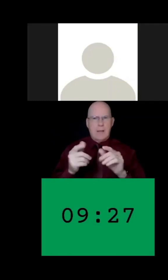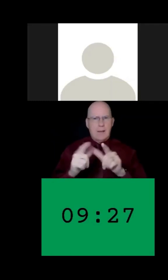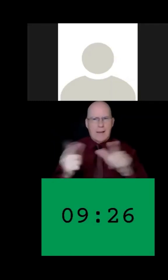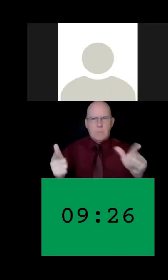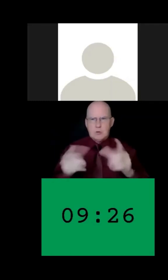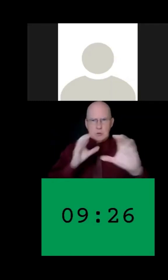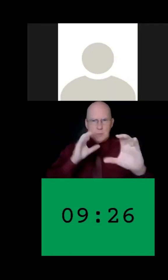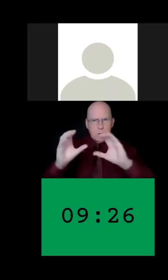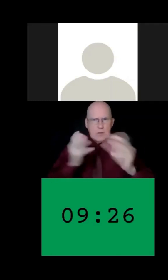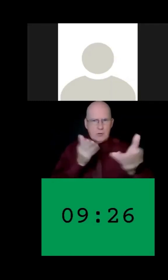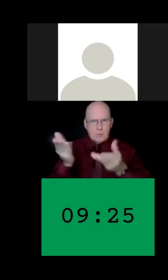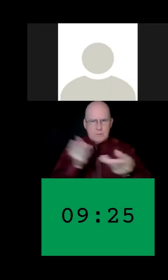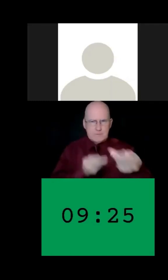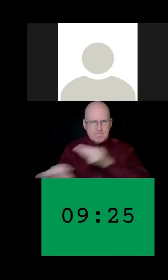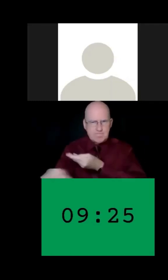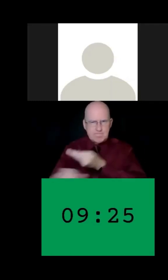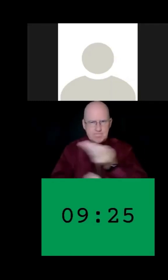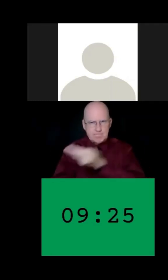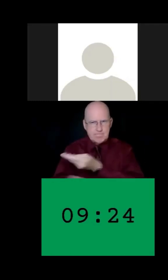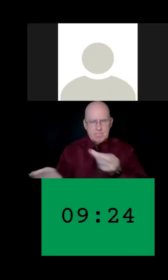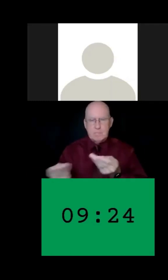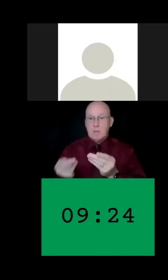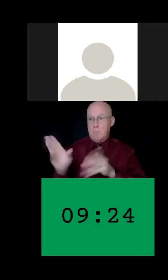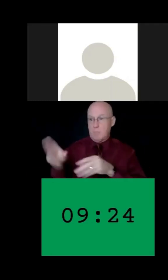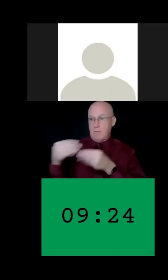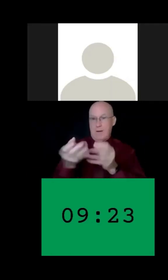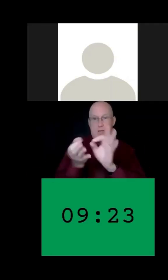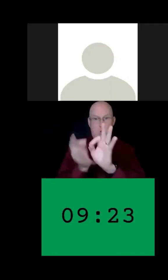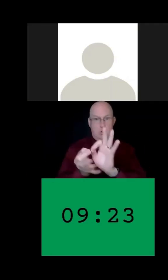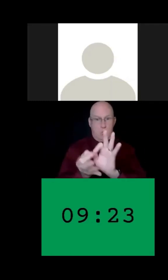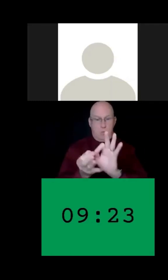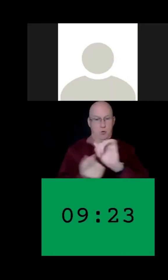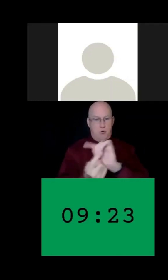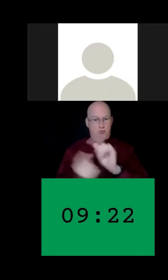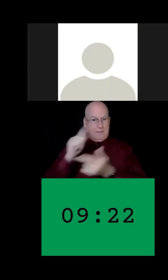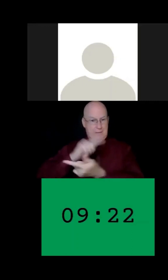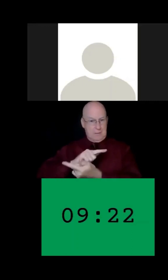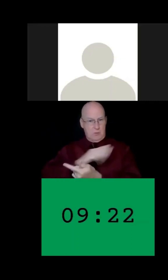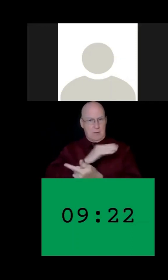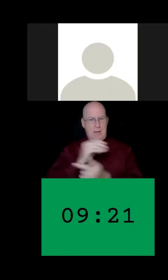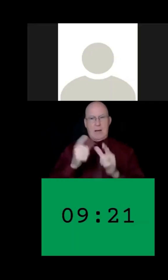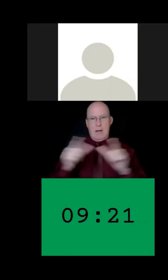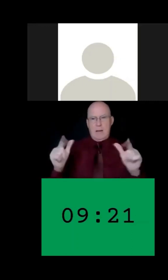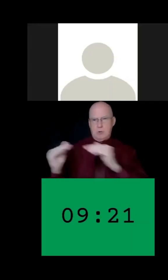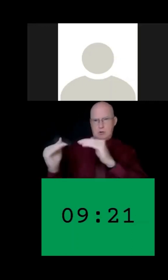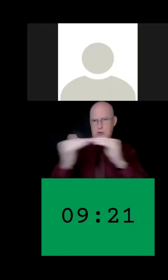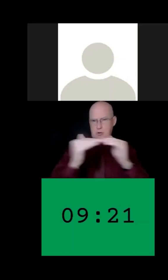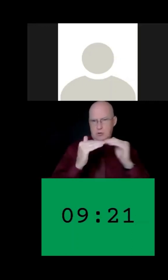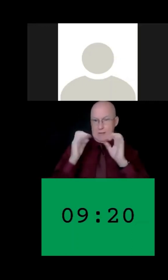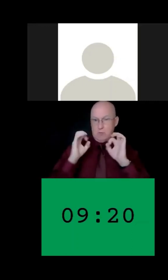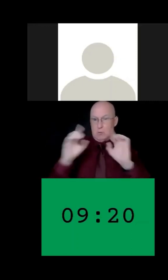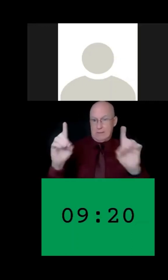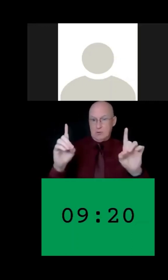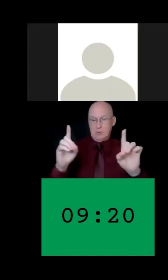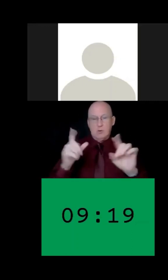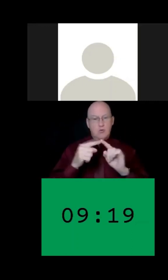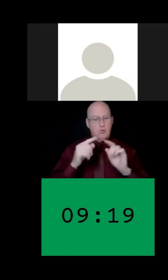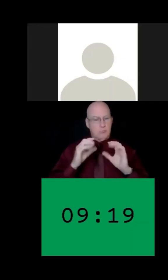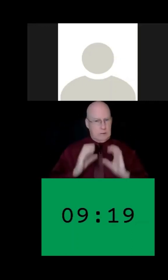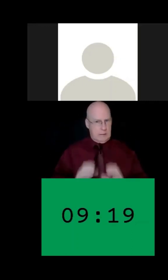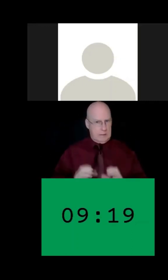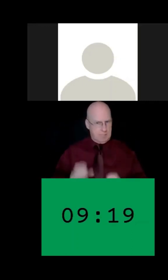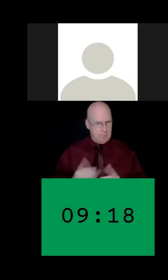by providing interpretation, translation, and language justice education to our clients